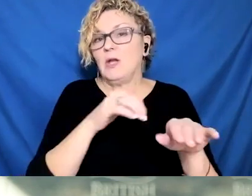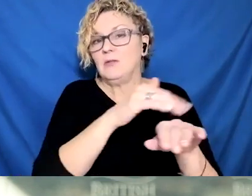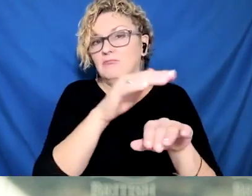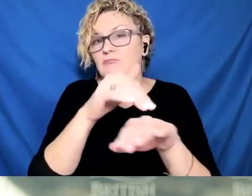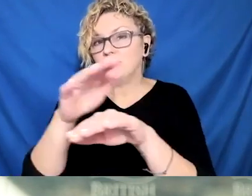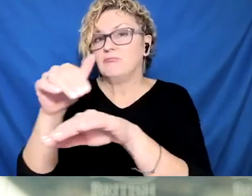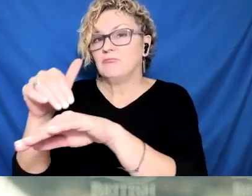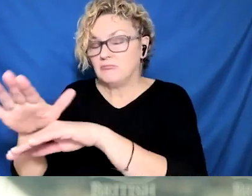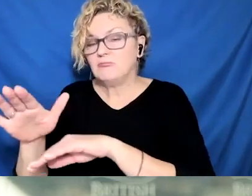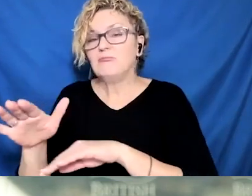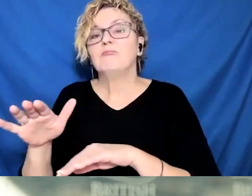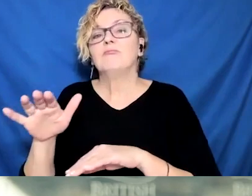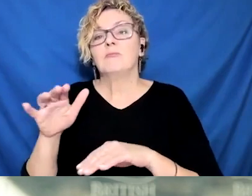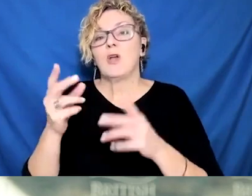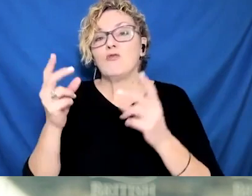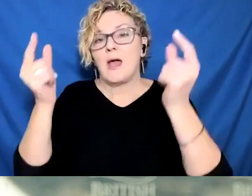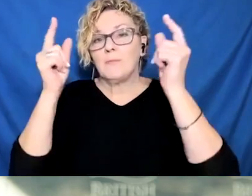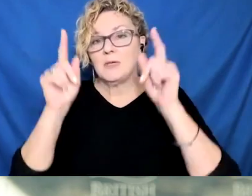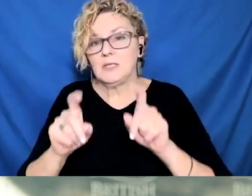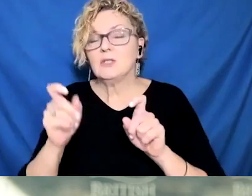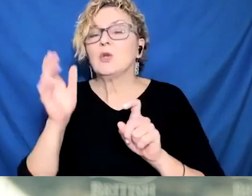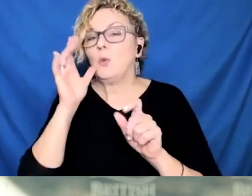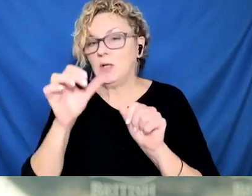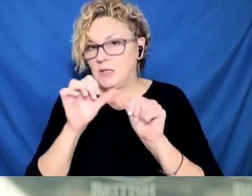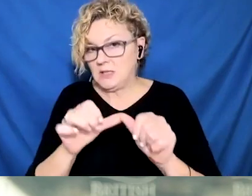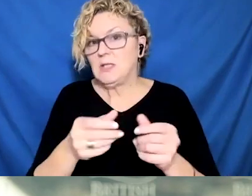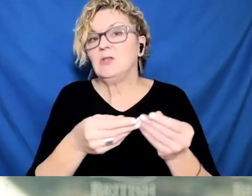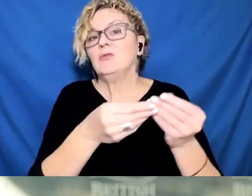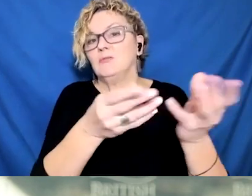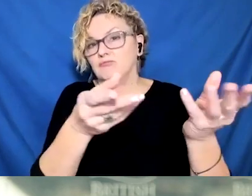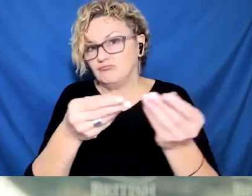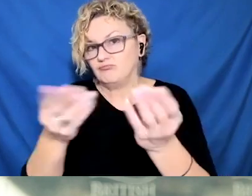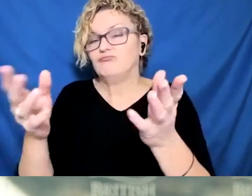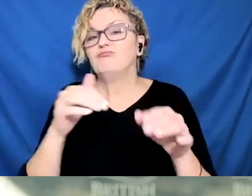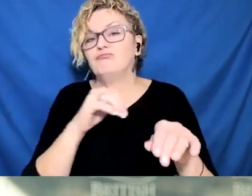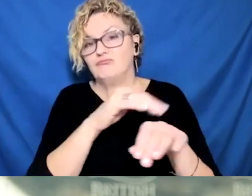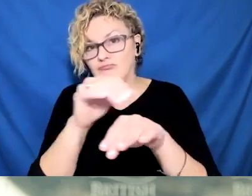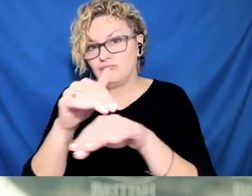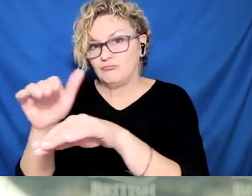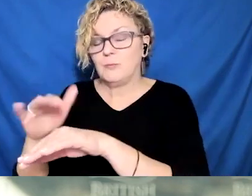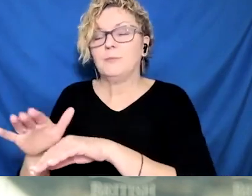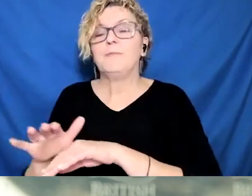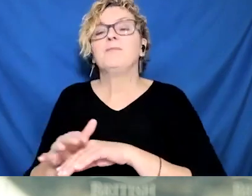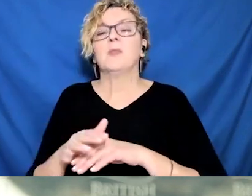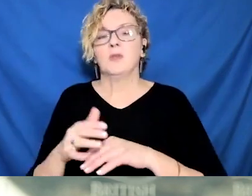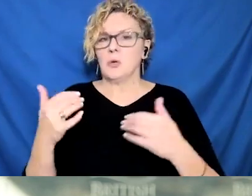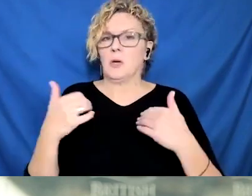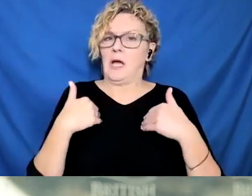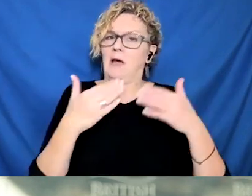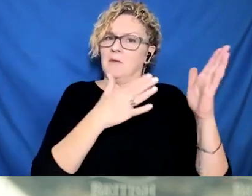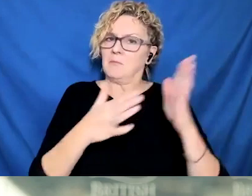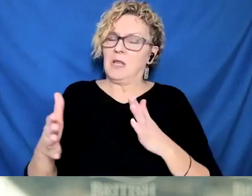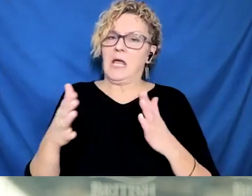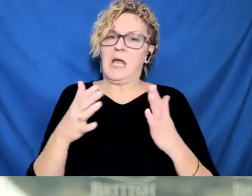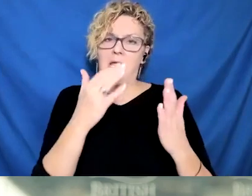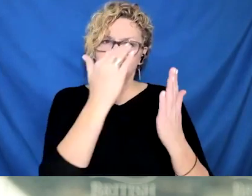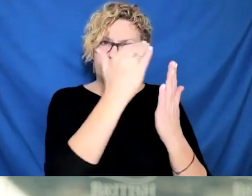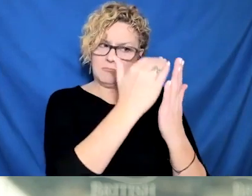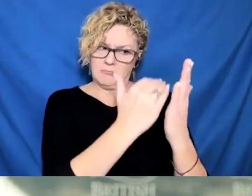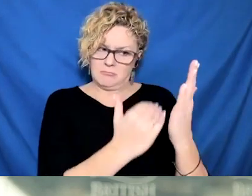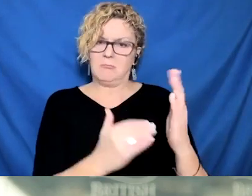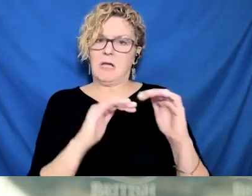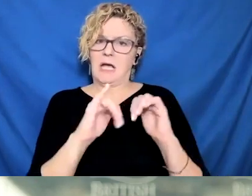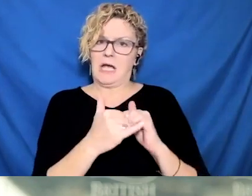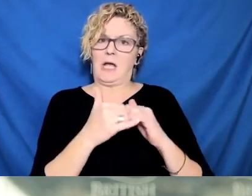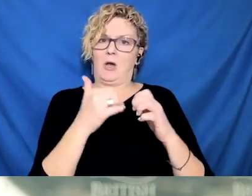948 in Northern Health, 1,096 in the Provincial Health Services Authority, and 441